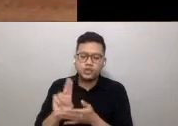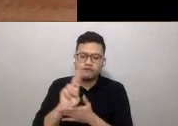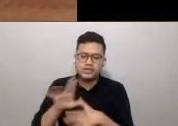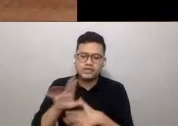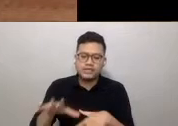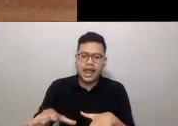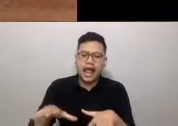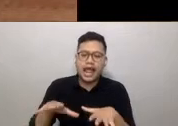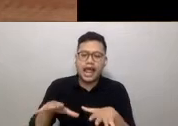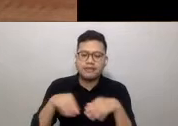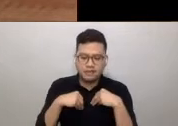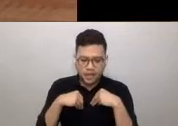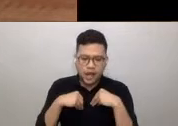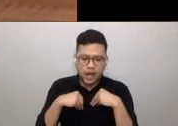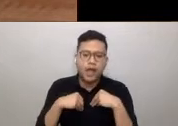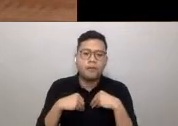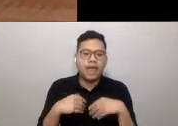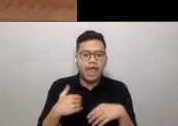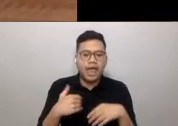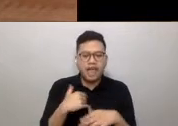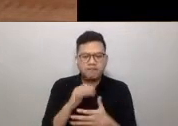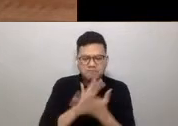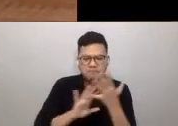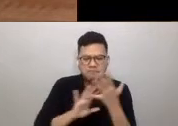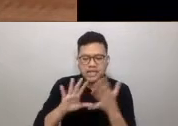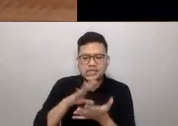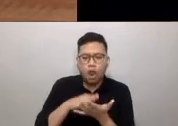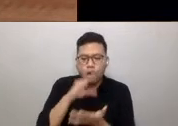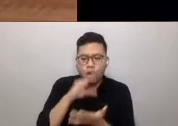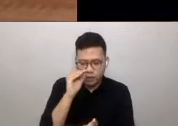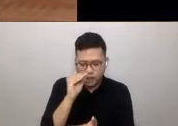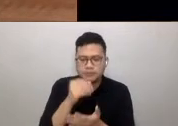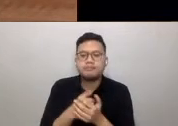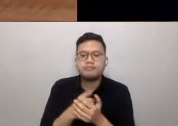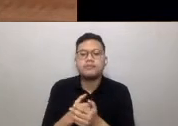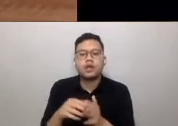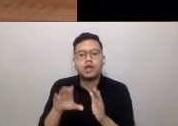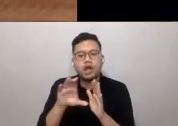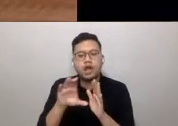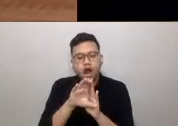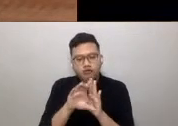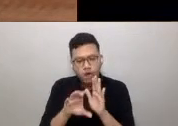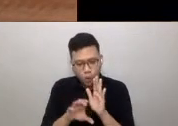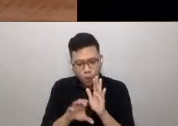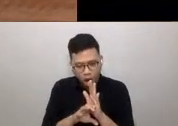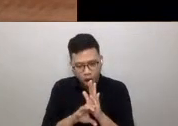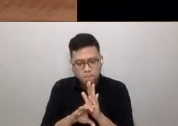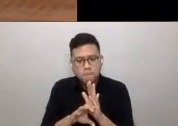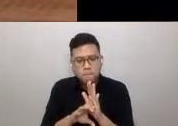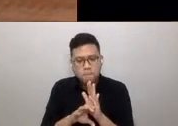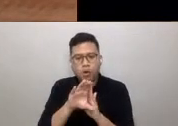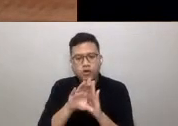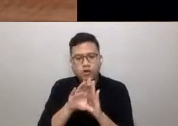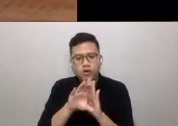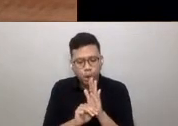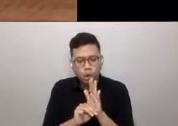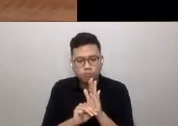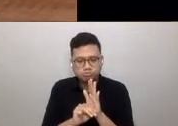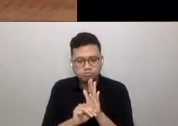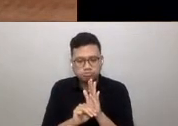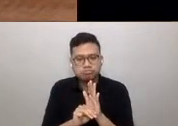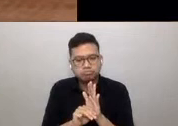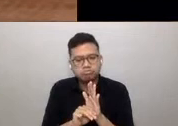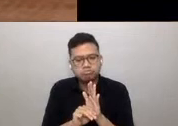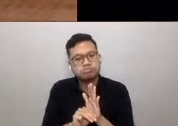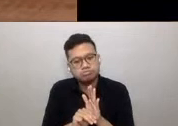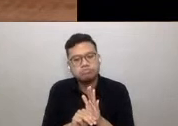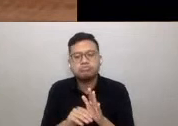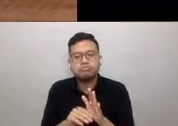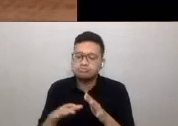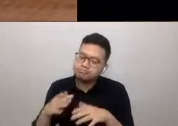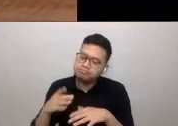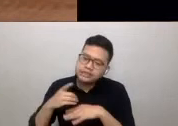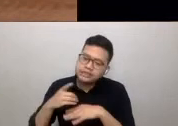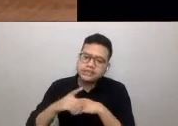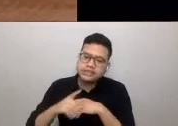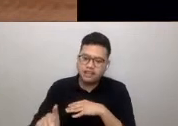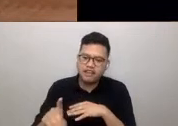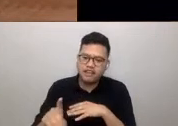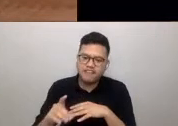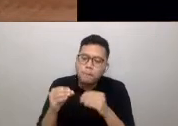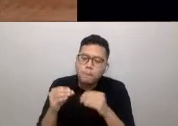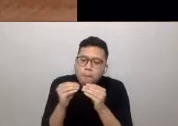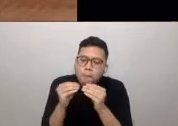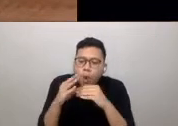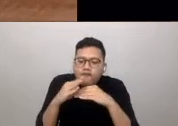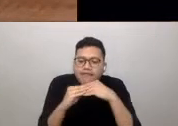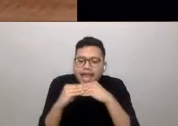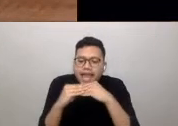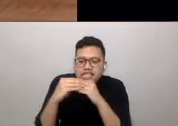-based and home-based learning, and a curricular conceived as a kit of parts delivered in a far more time-flexible manner.